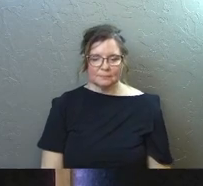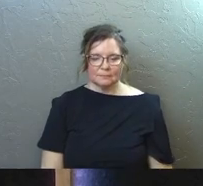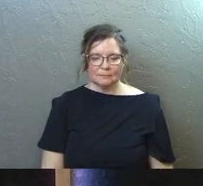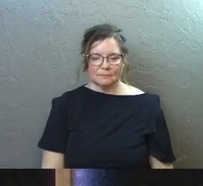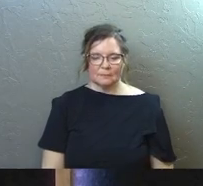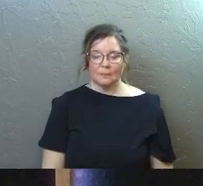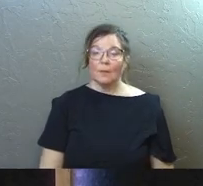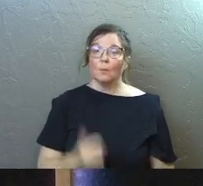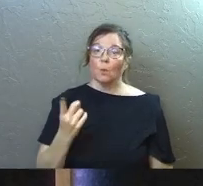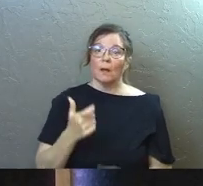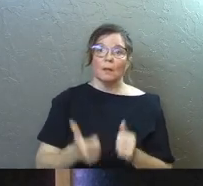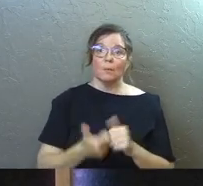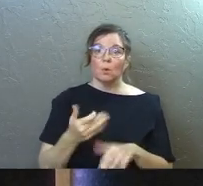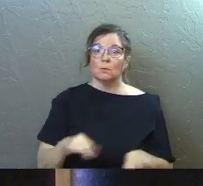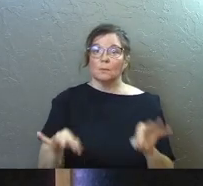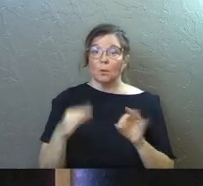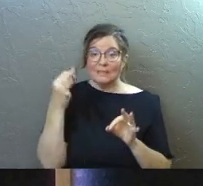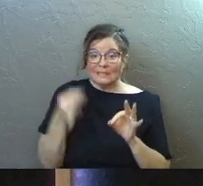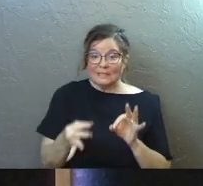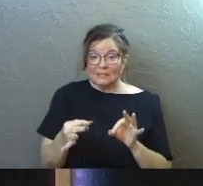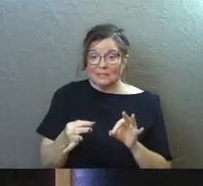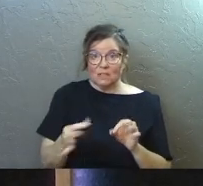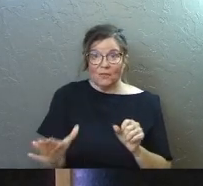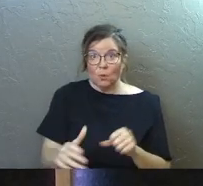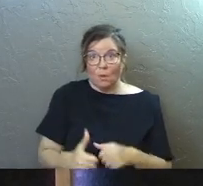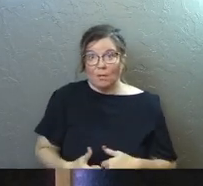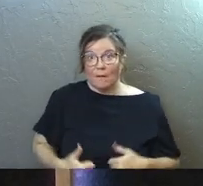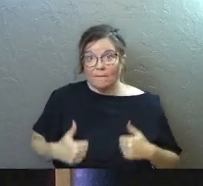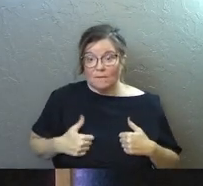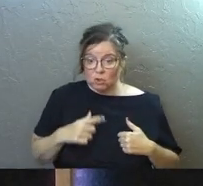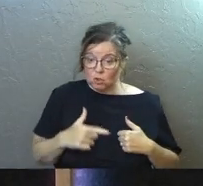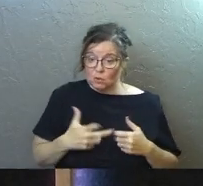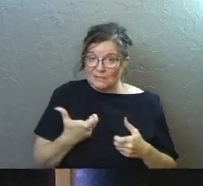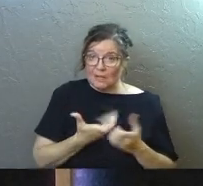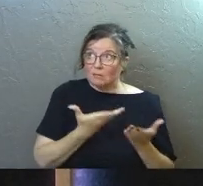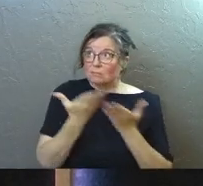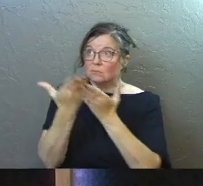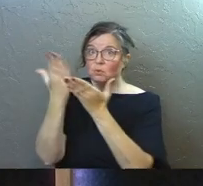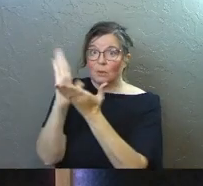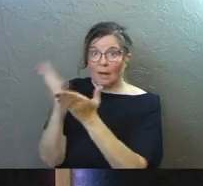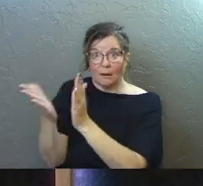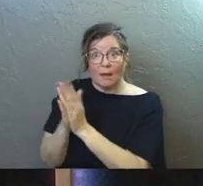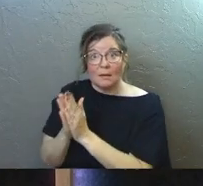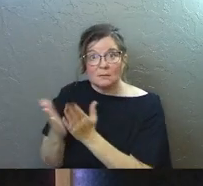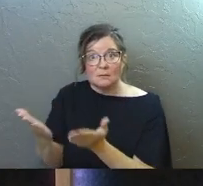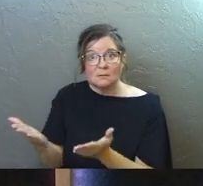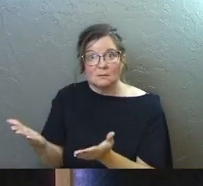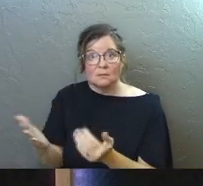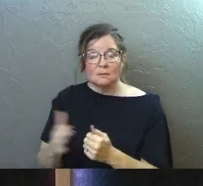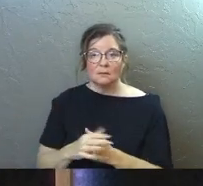But it's one of the most important decisions of your entire life. You should take that to God. You should ask.